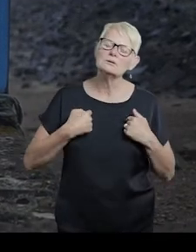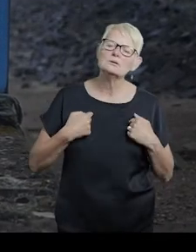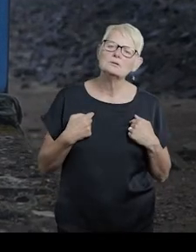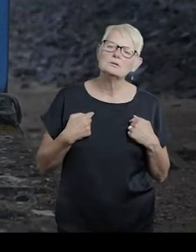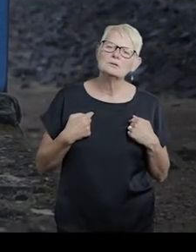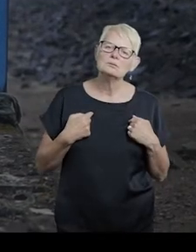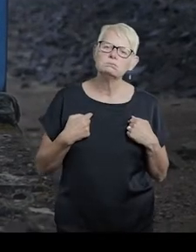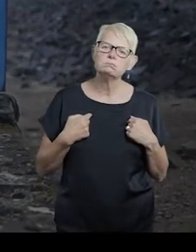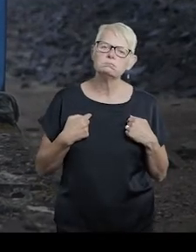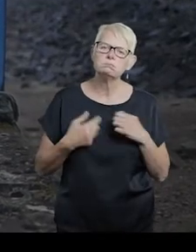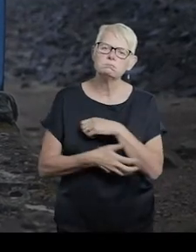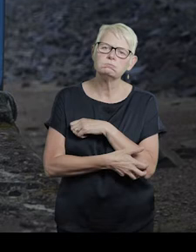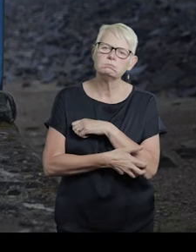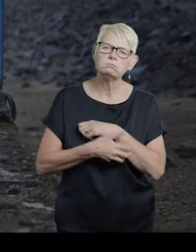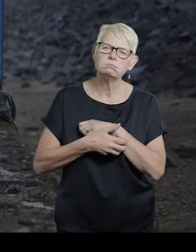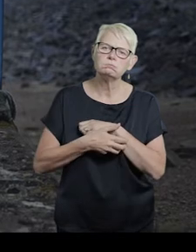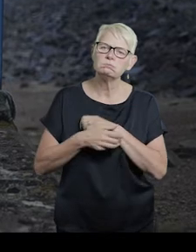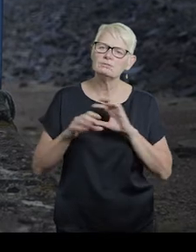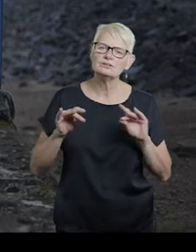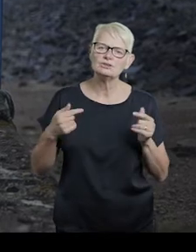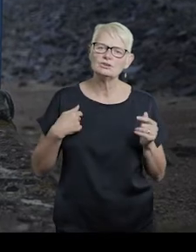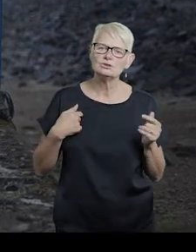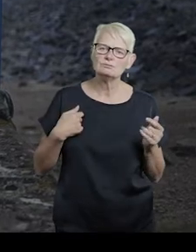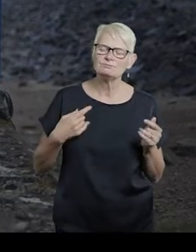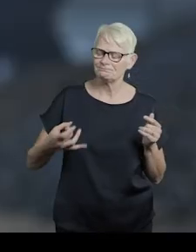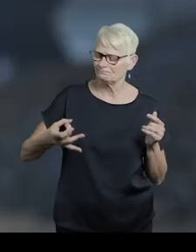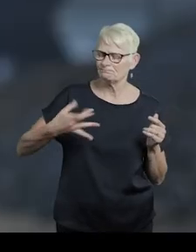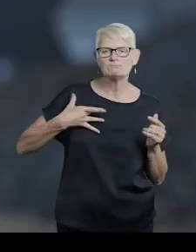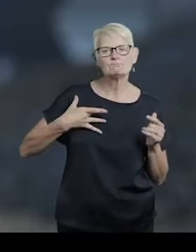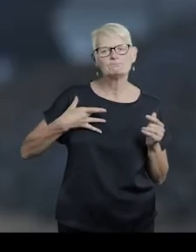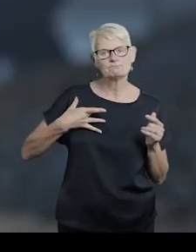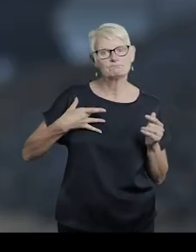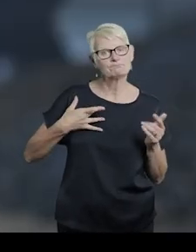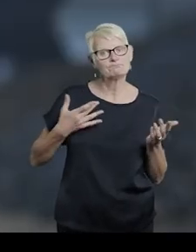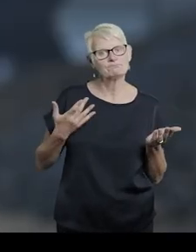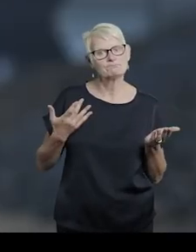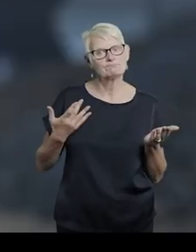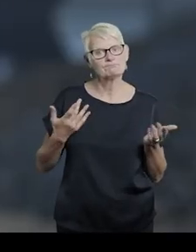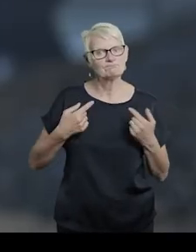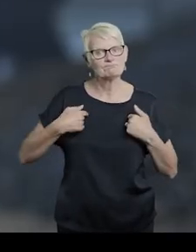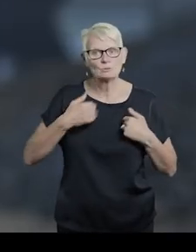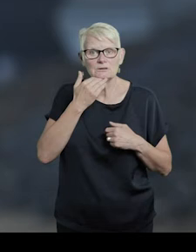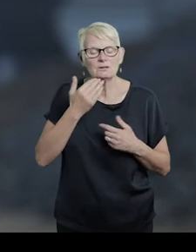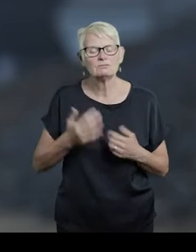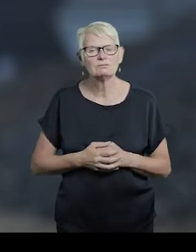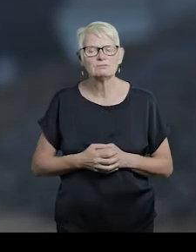destitute. Scrap heat. It wasn't enough.